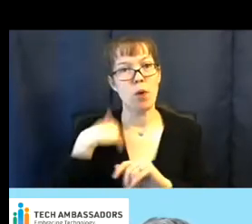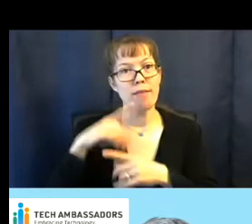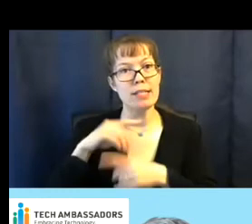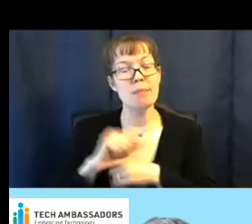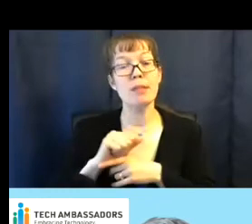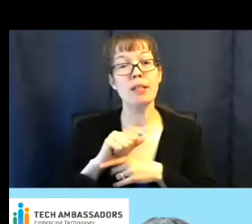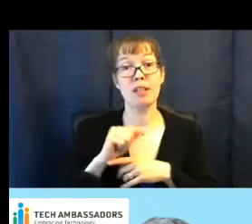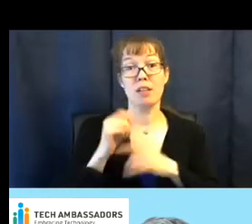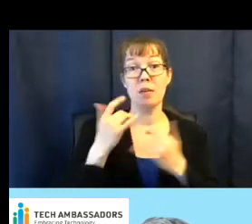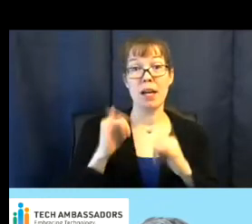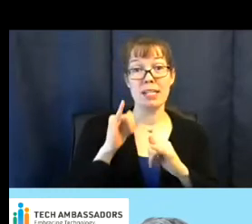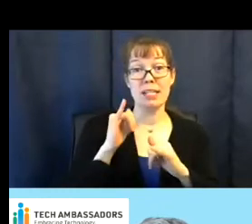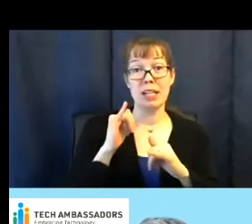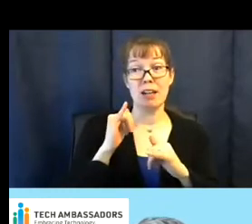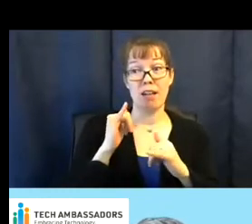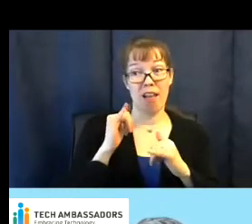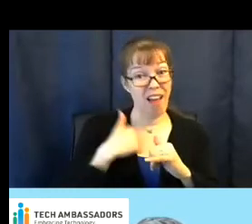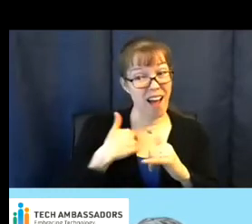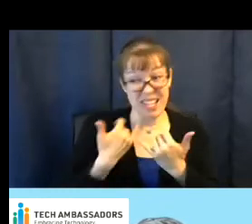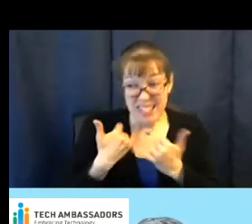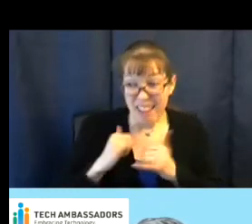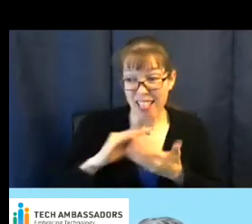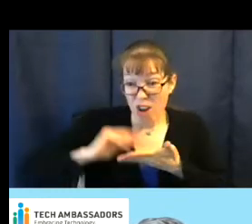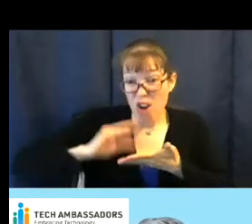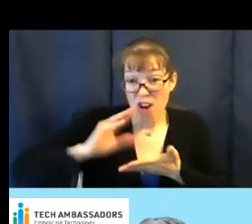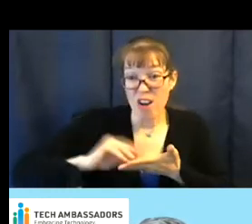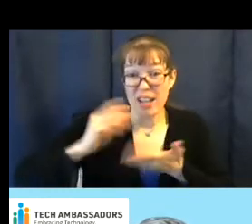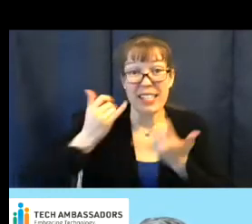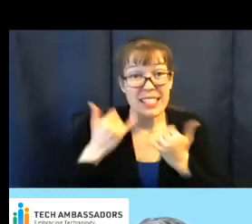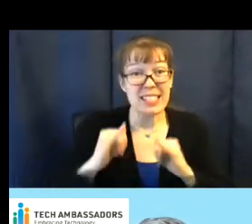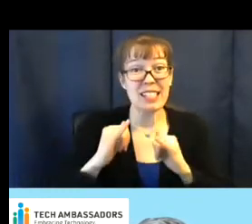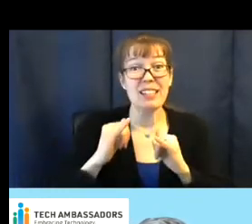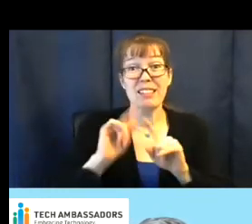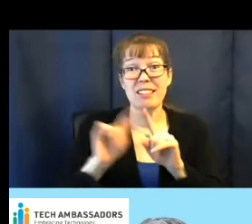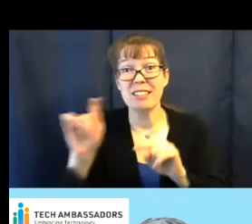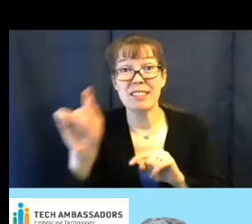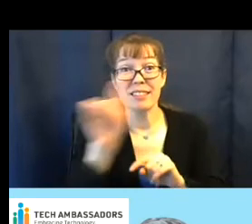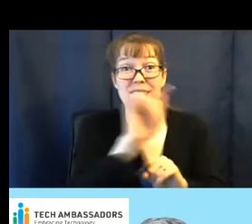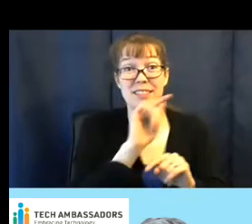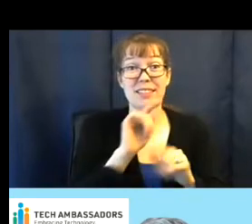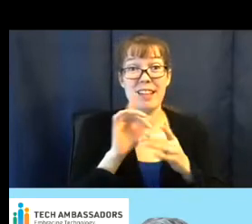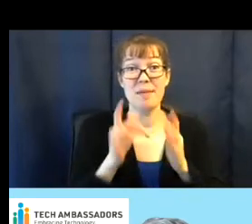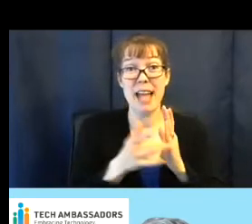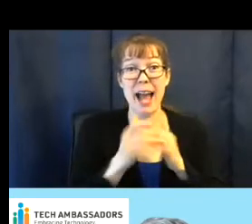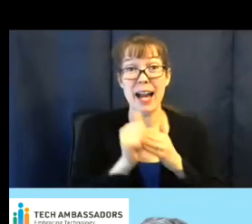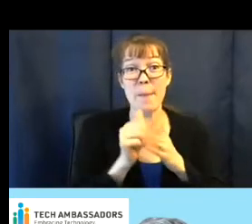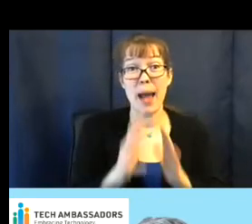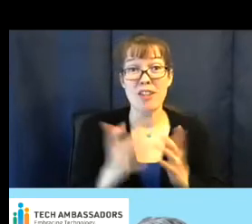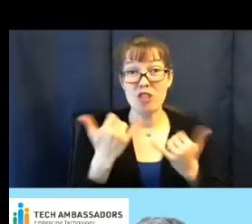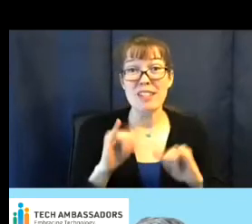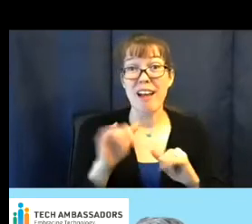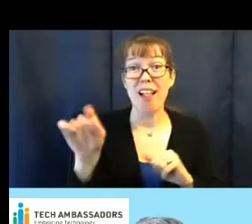still found myself learning so much from each of my fellow tech ambassadors and the